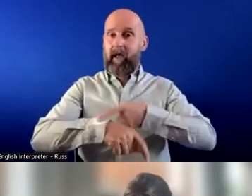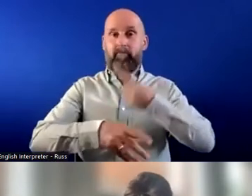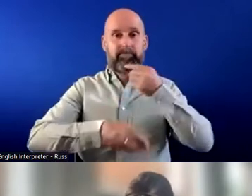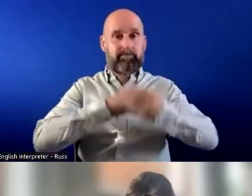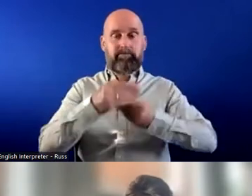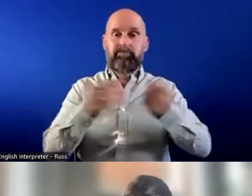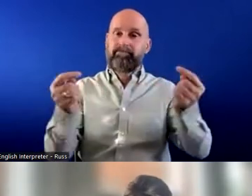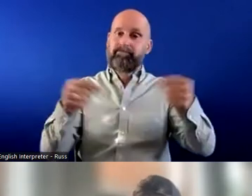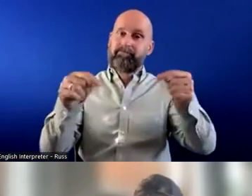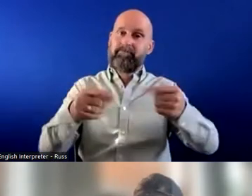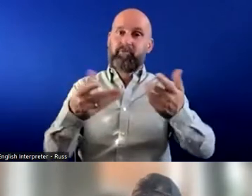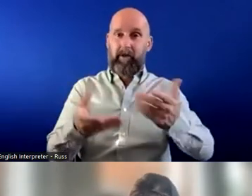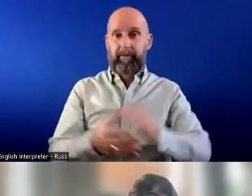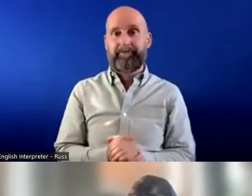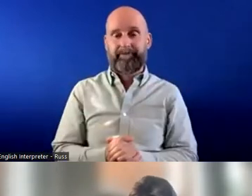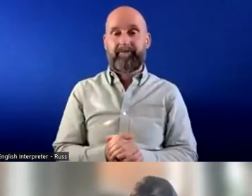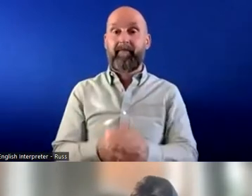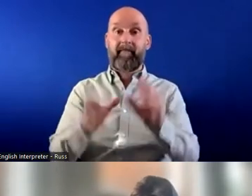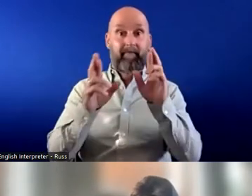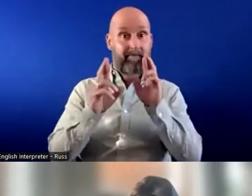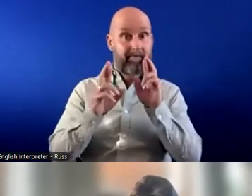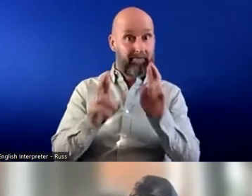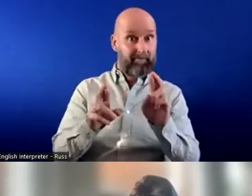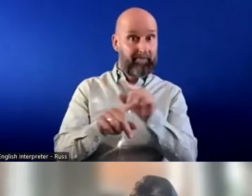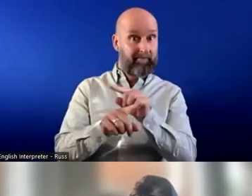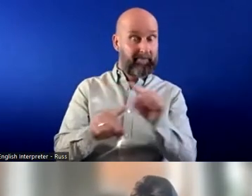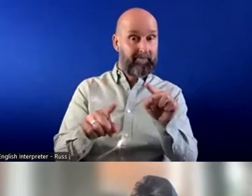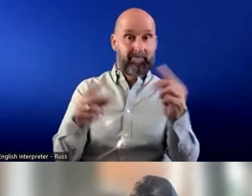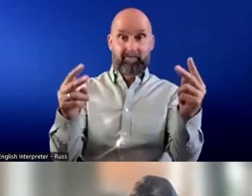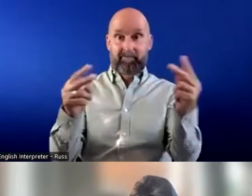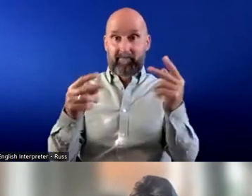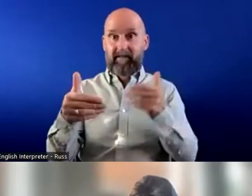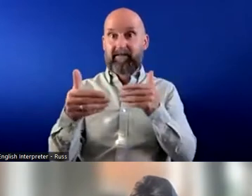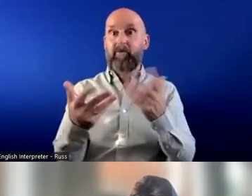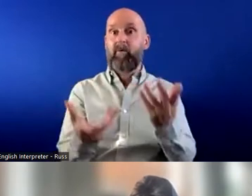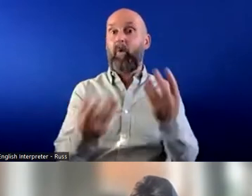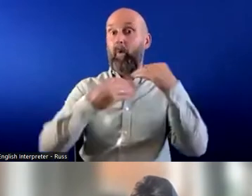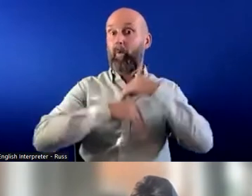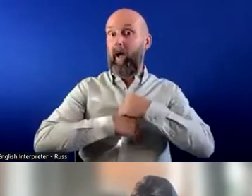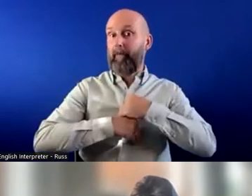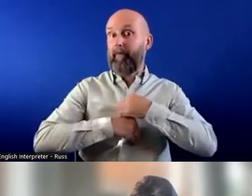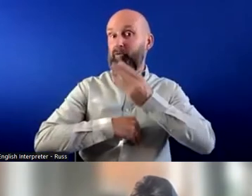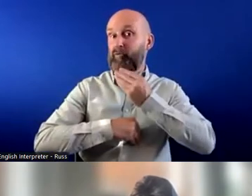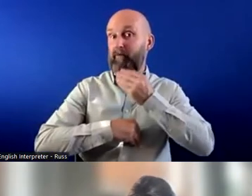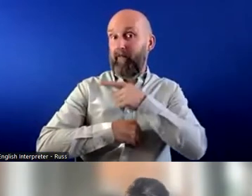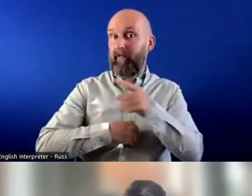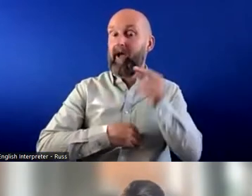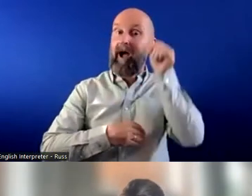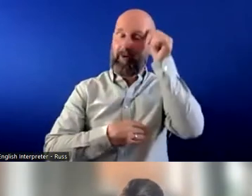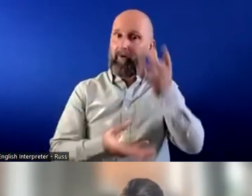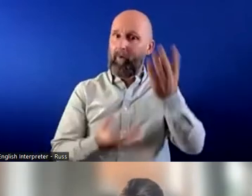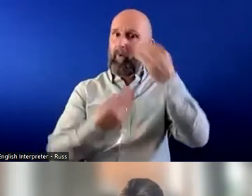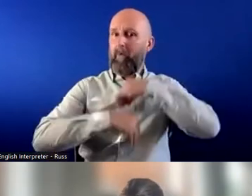be here today uh hopefully uh people who are on the call on the session have found it really useful I'm sure they have I know that I have